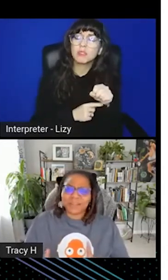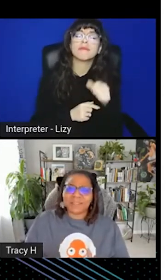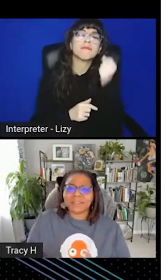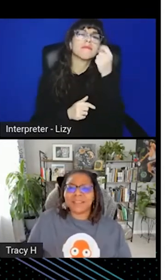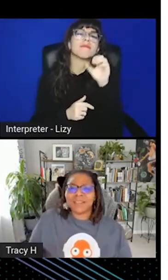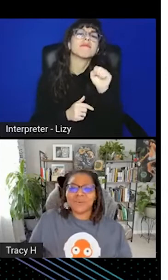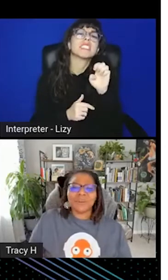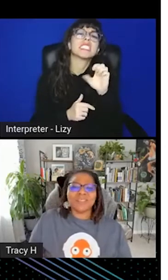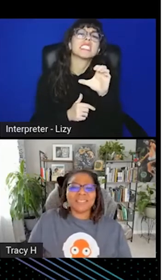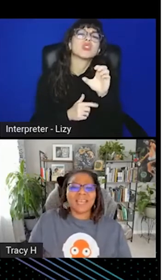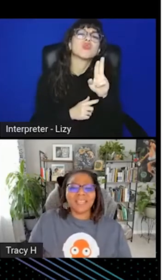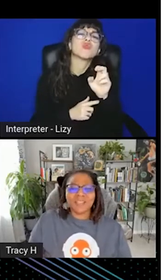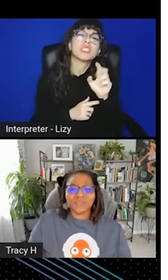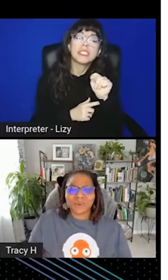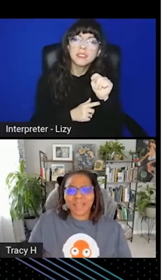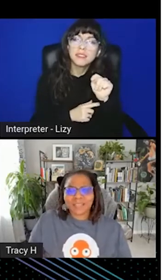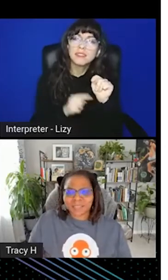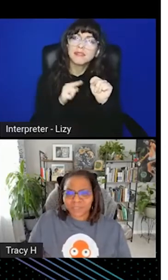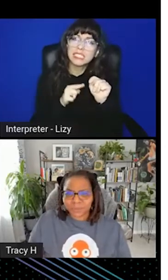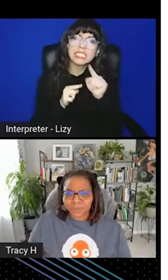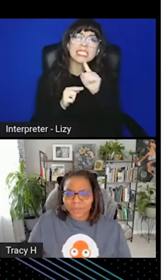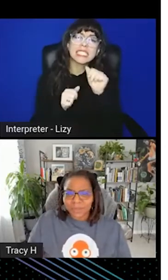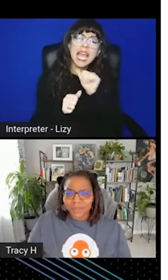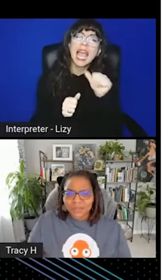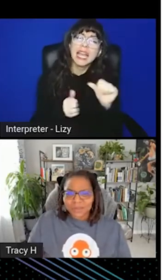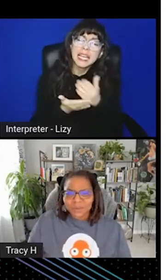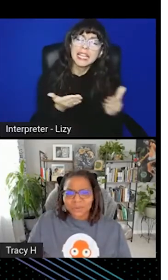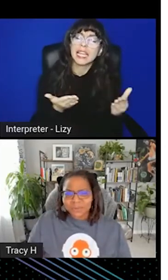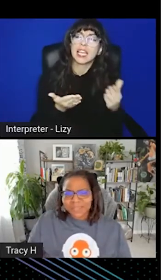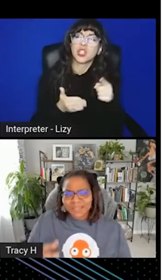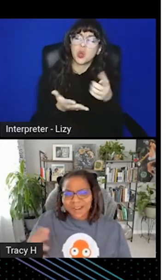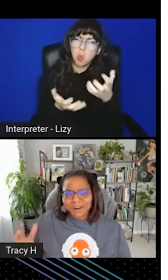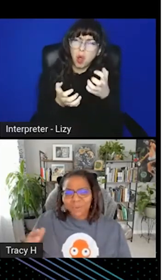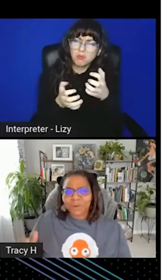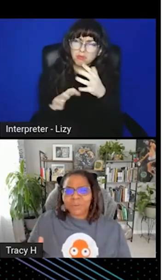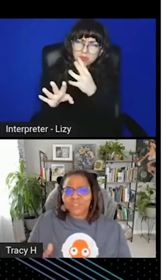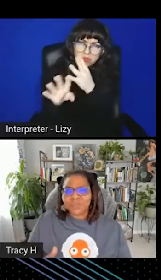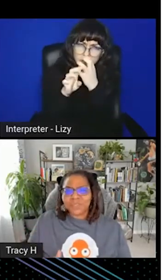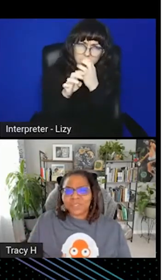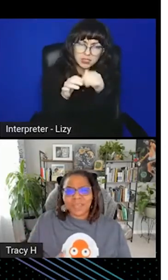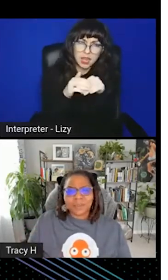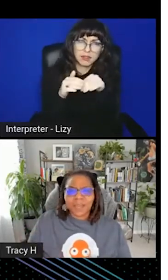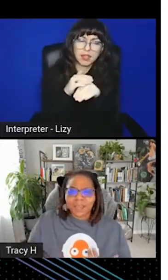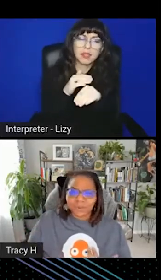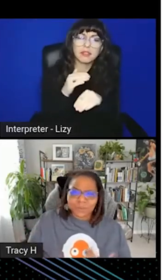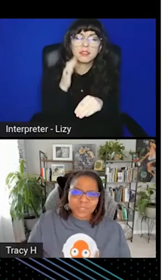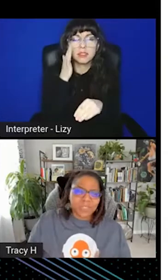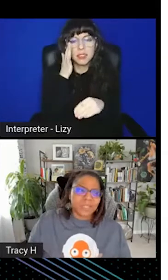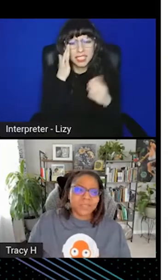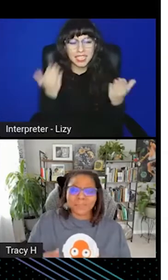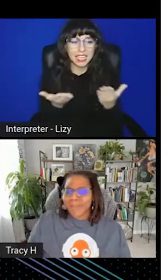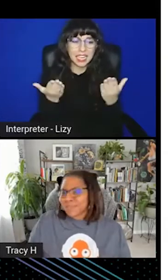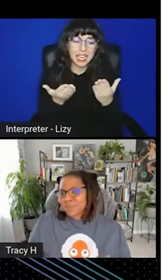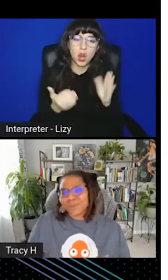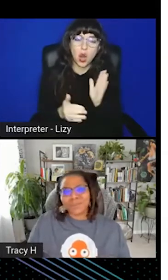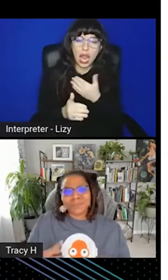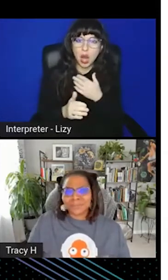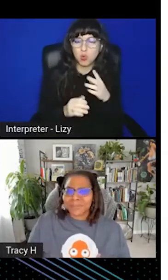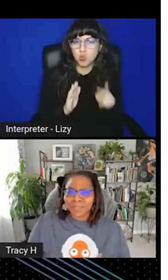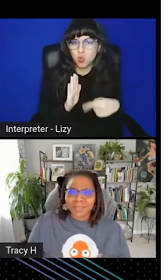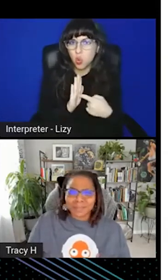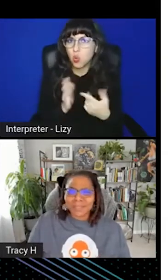think about this, that you want to tightly control access to. So in our realm, it's usually API encryption keys, passwords,